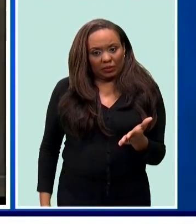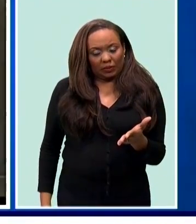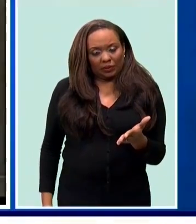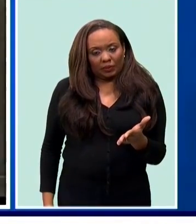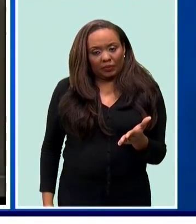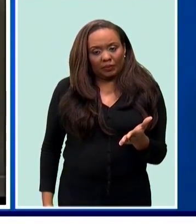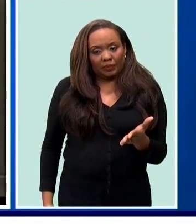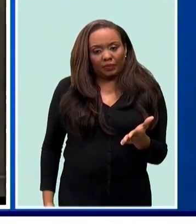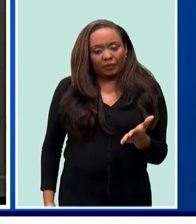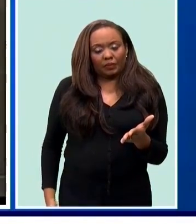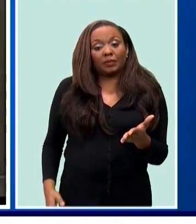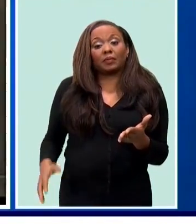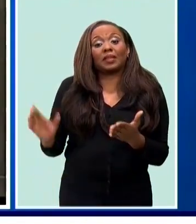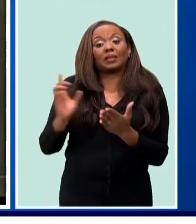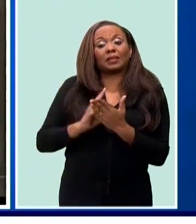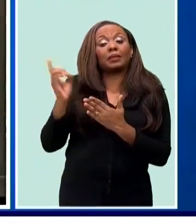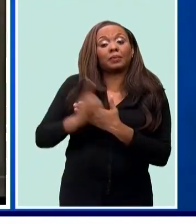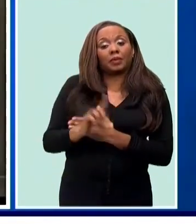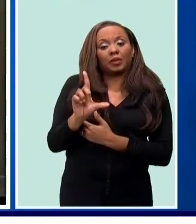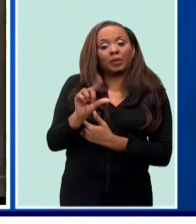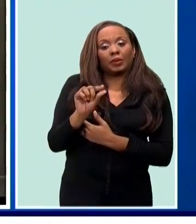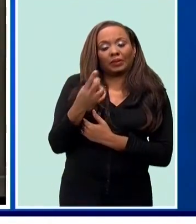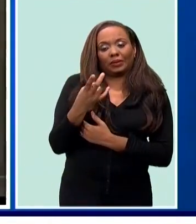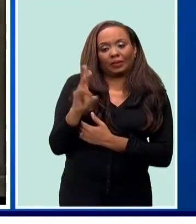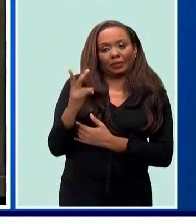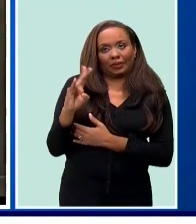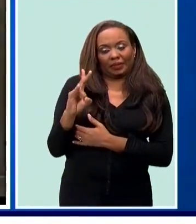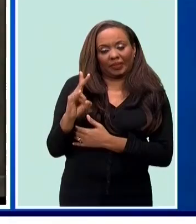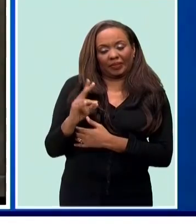That was in December 2017.